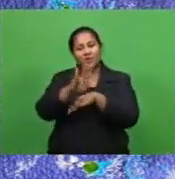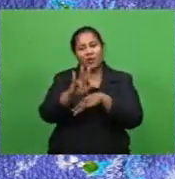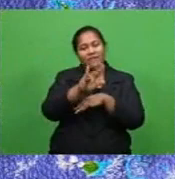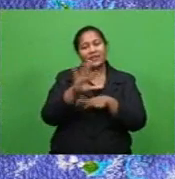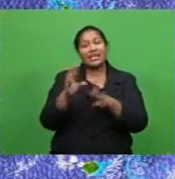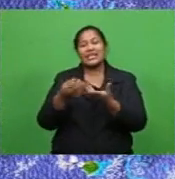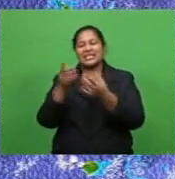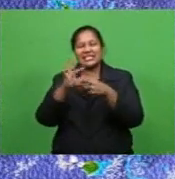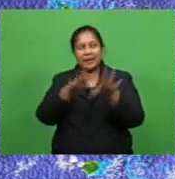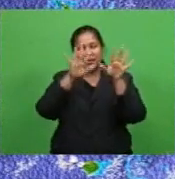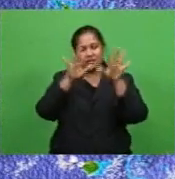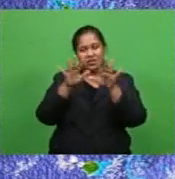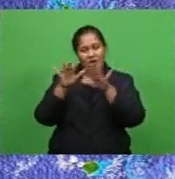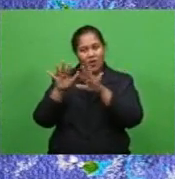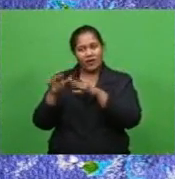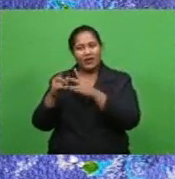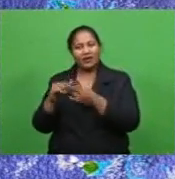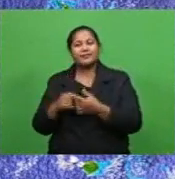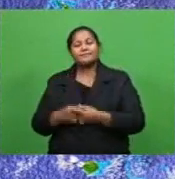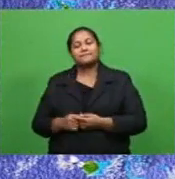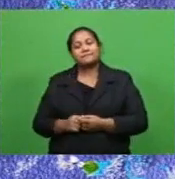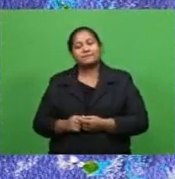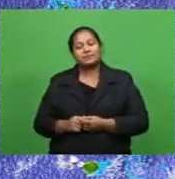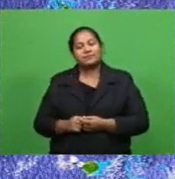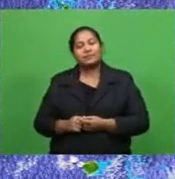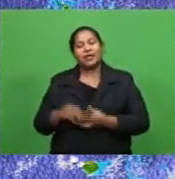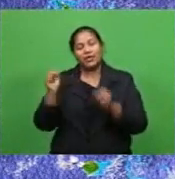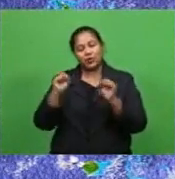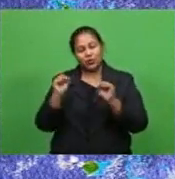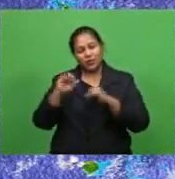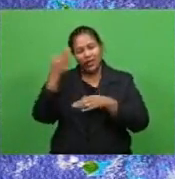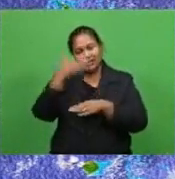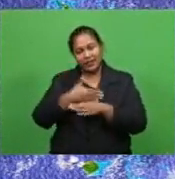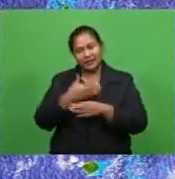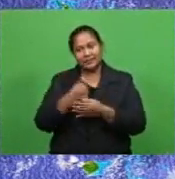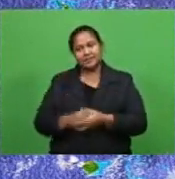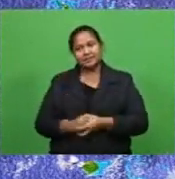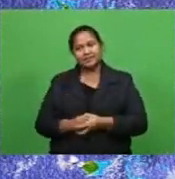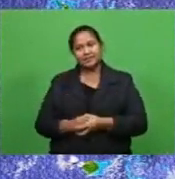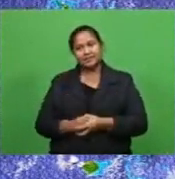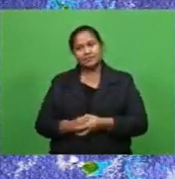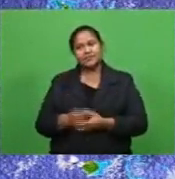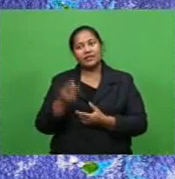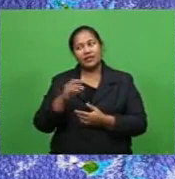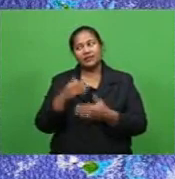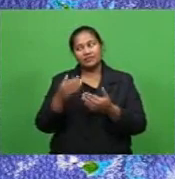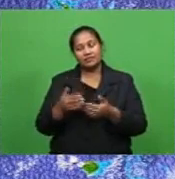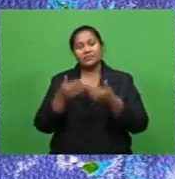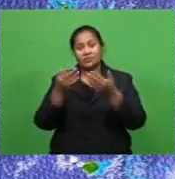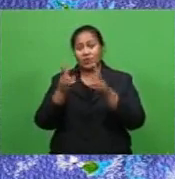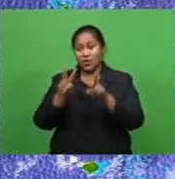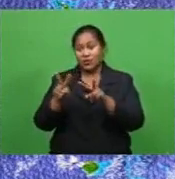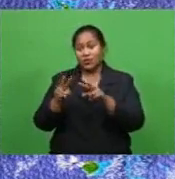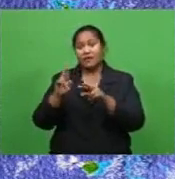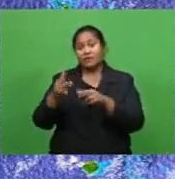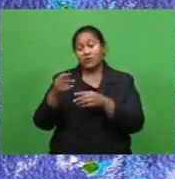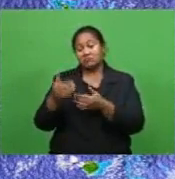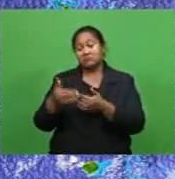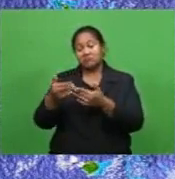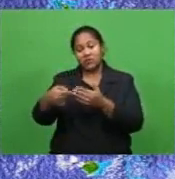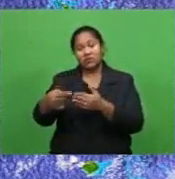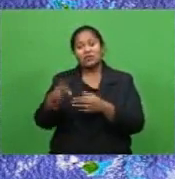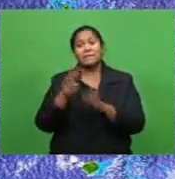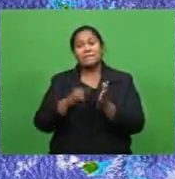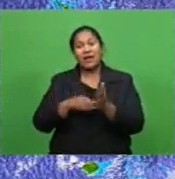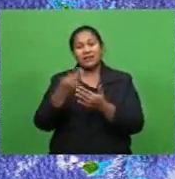showers and isolated thunderstorms cool at night and further outlook we're looking further on to Monday similar